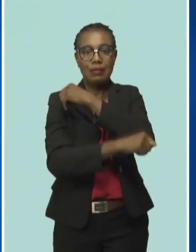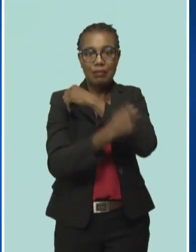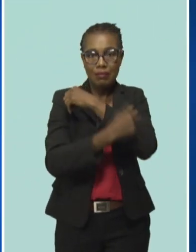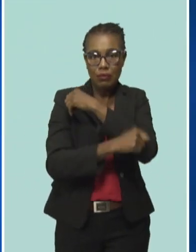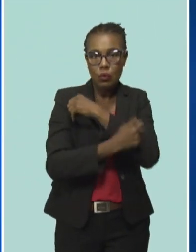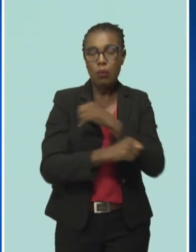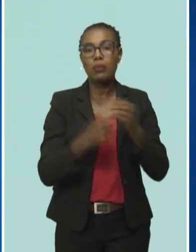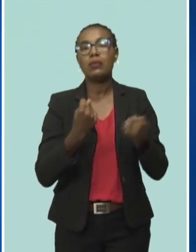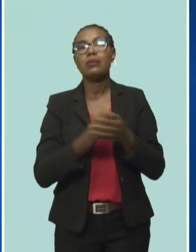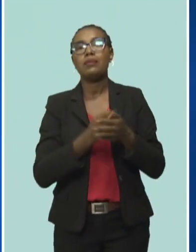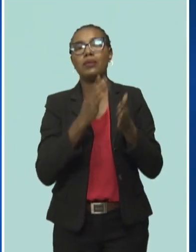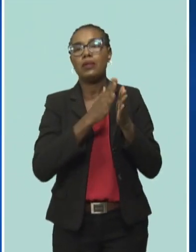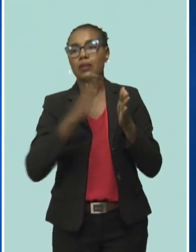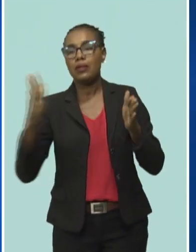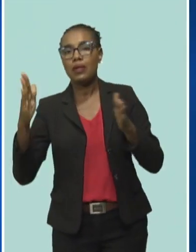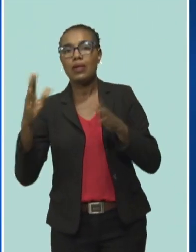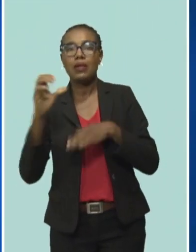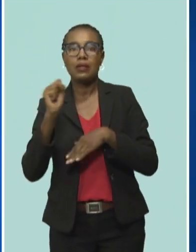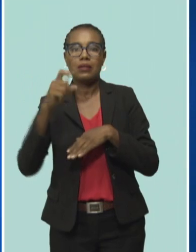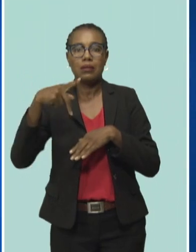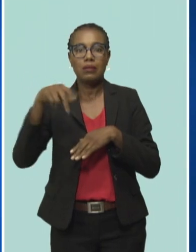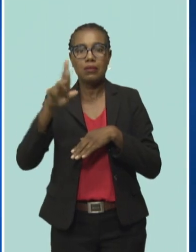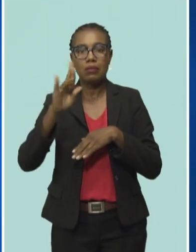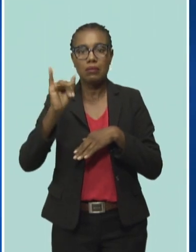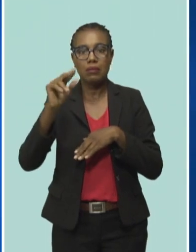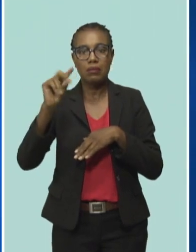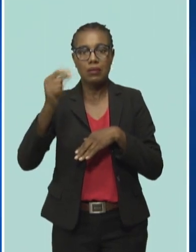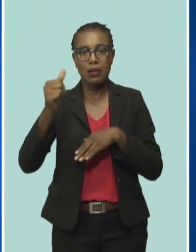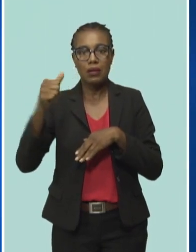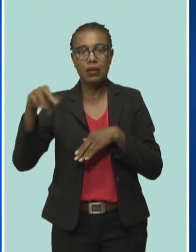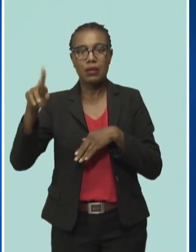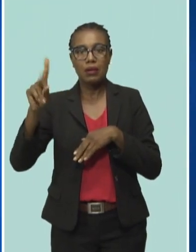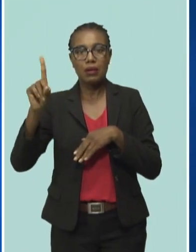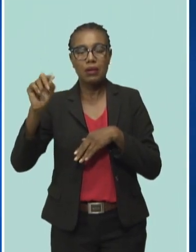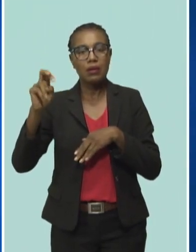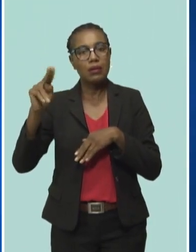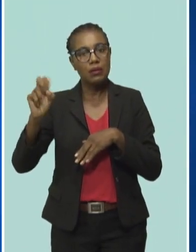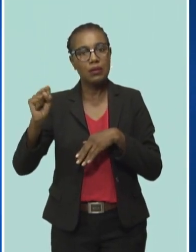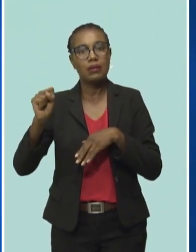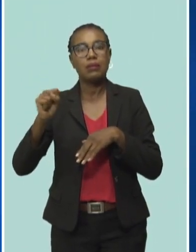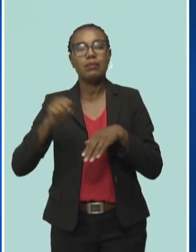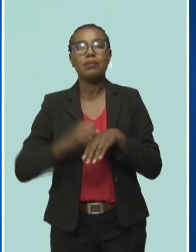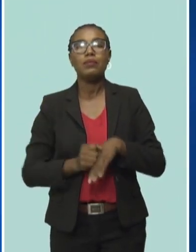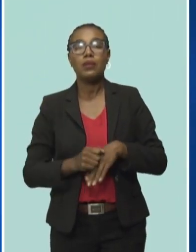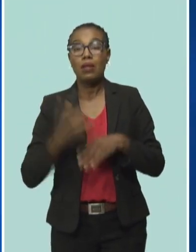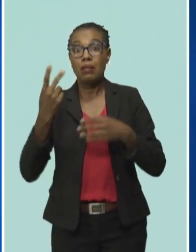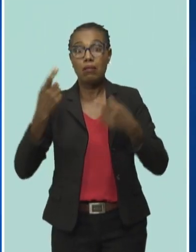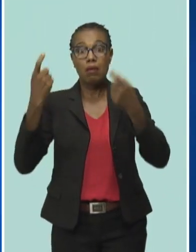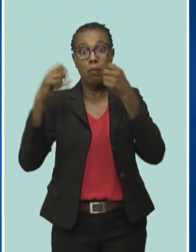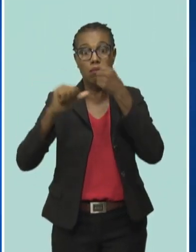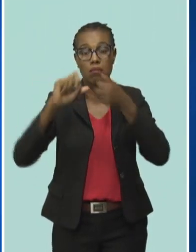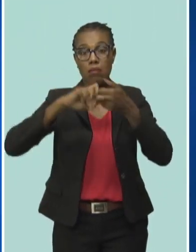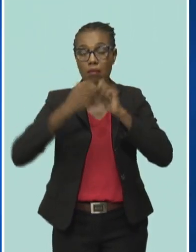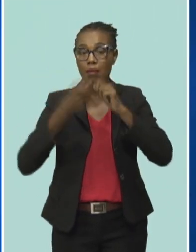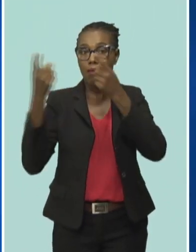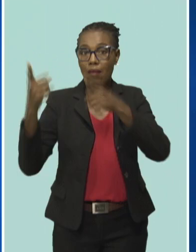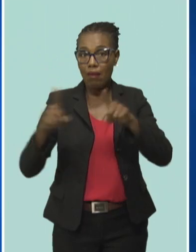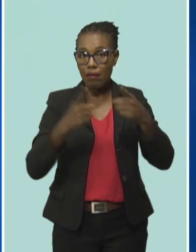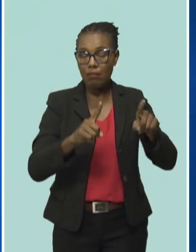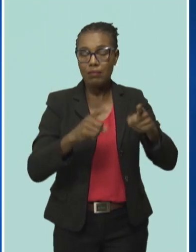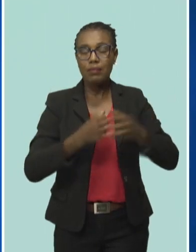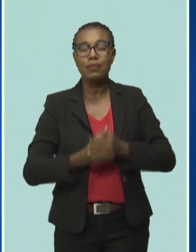substation and the Spring Garden generating station. When that fault occurred we would have had